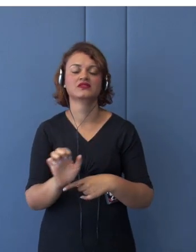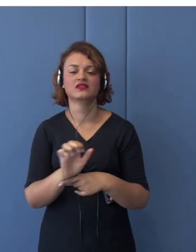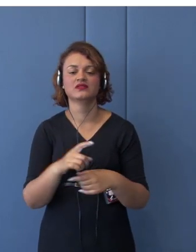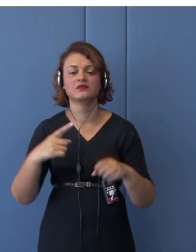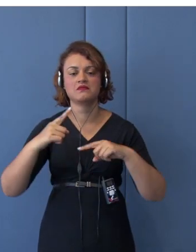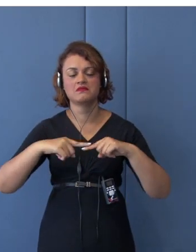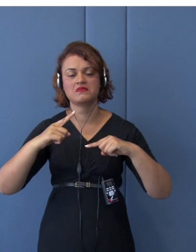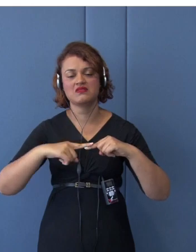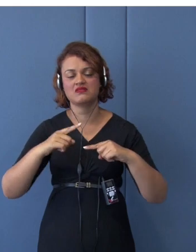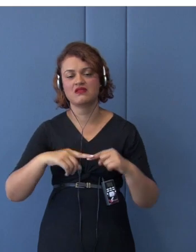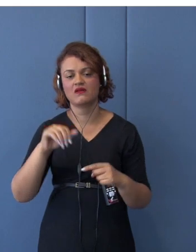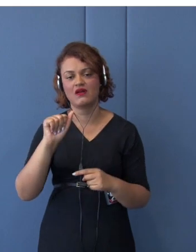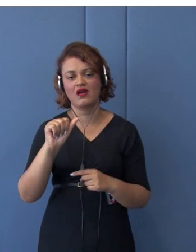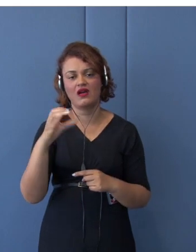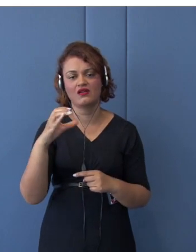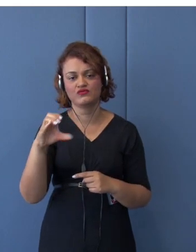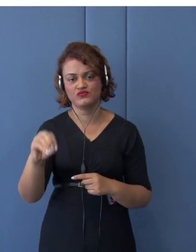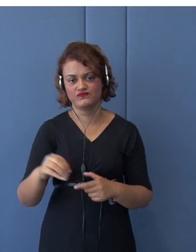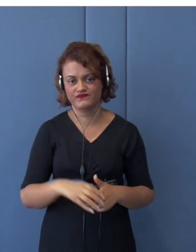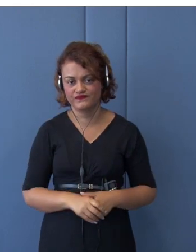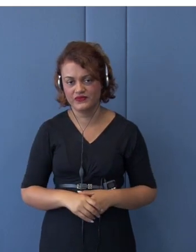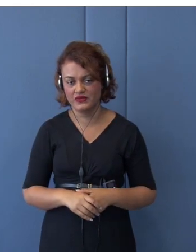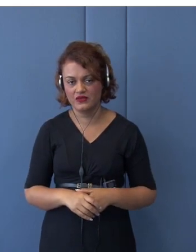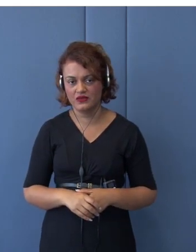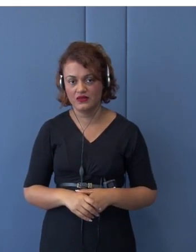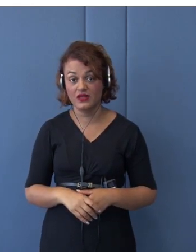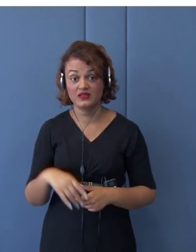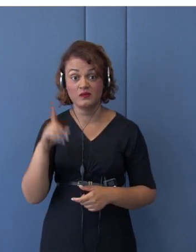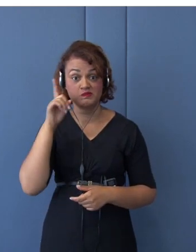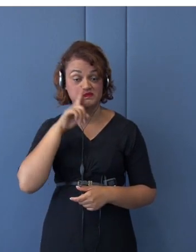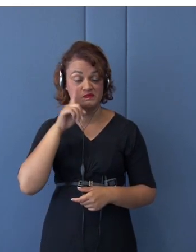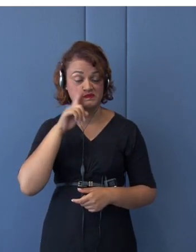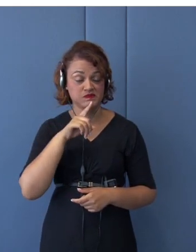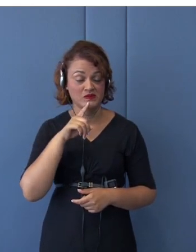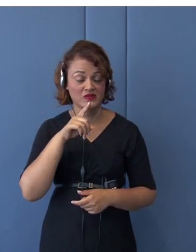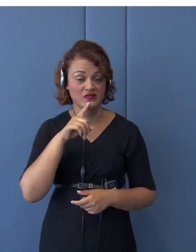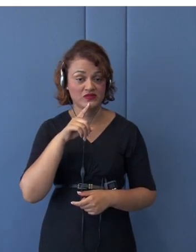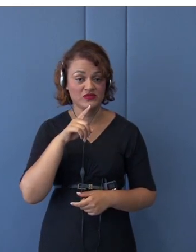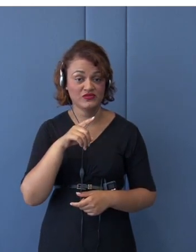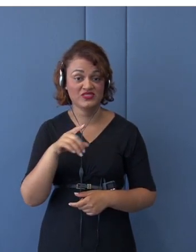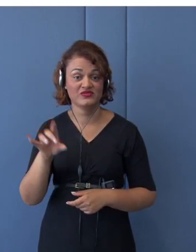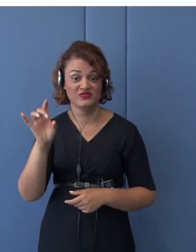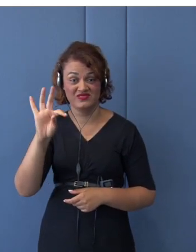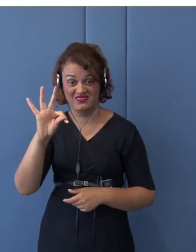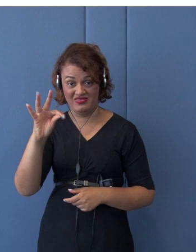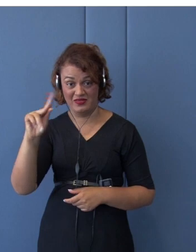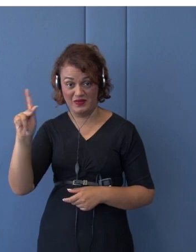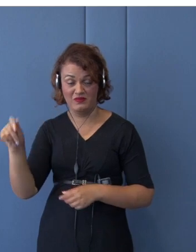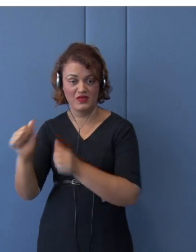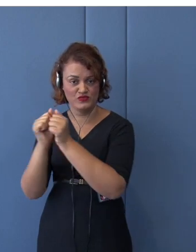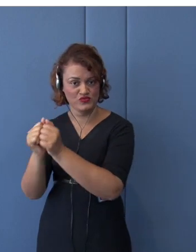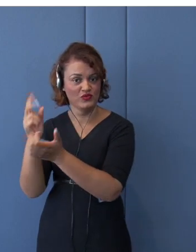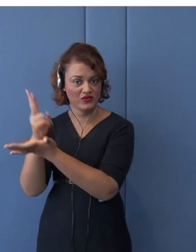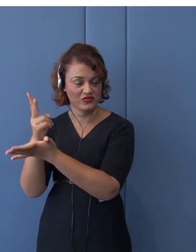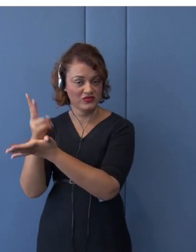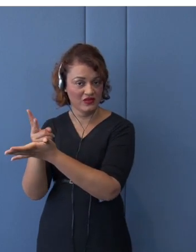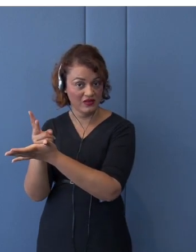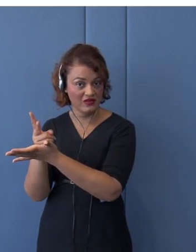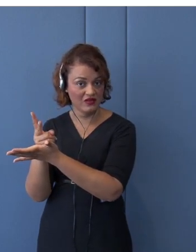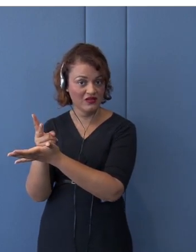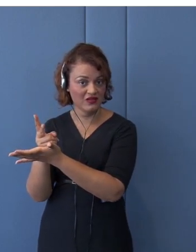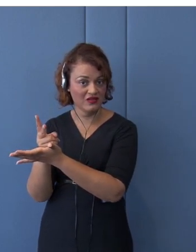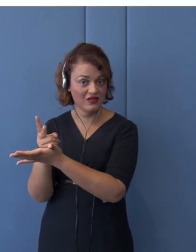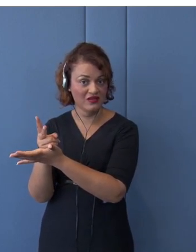withdrawn itself from TPP. They could deal with China's state subsidies on